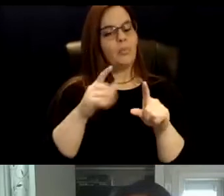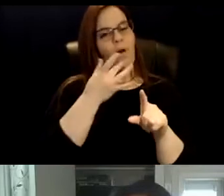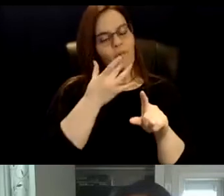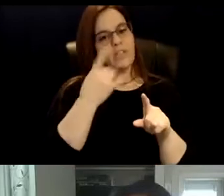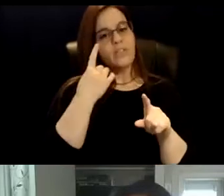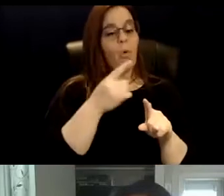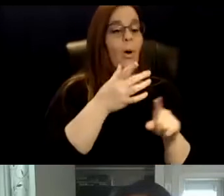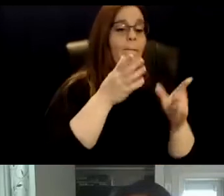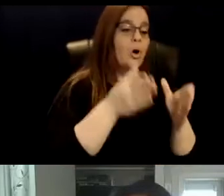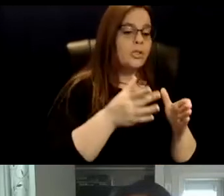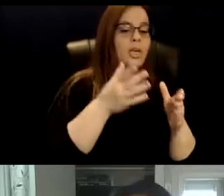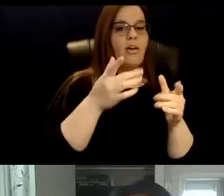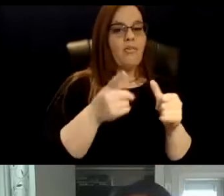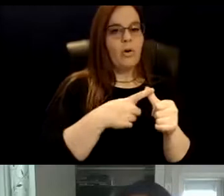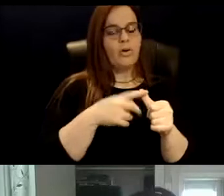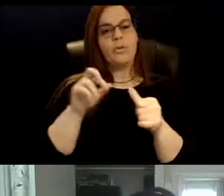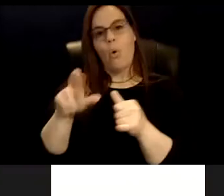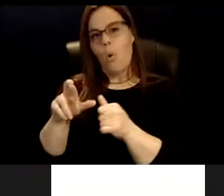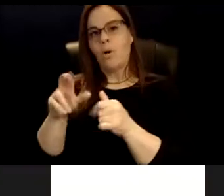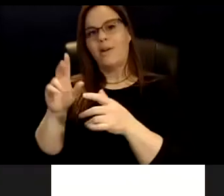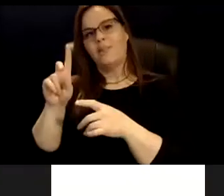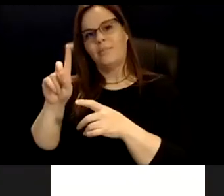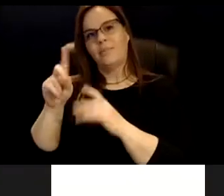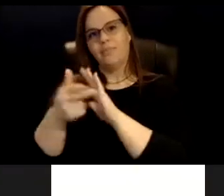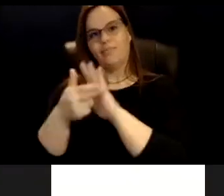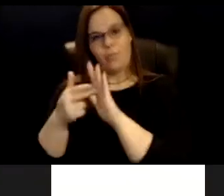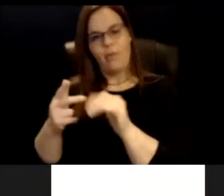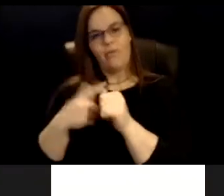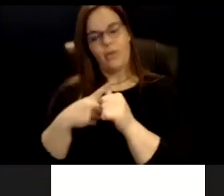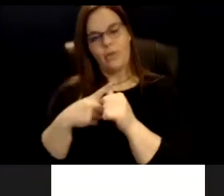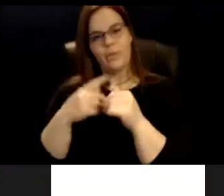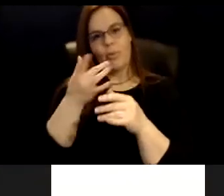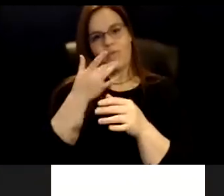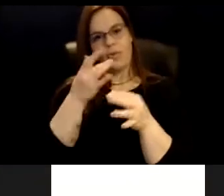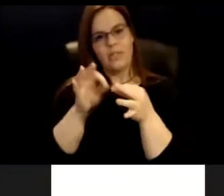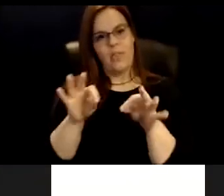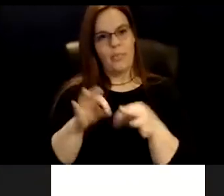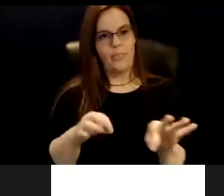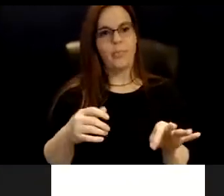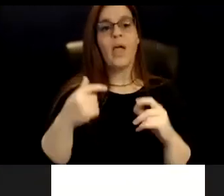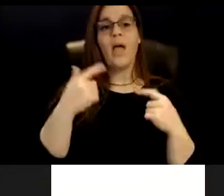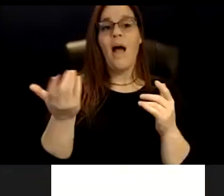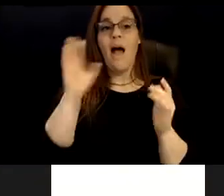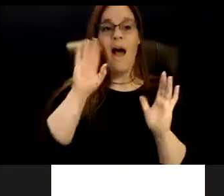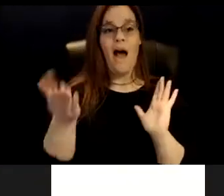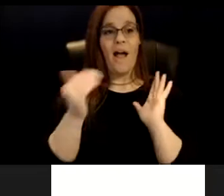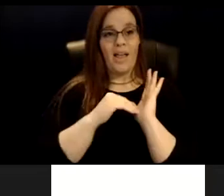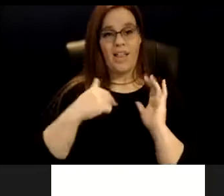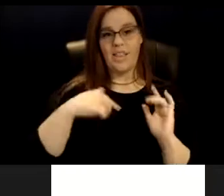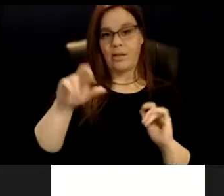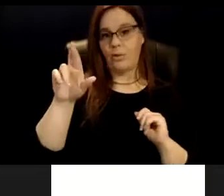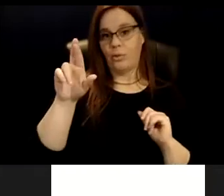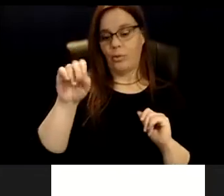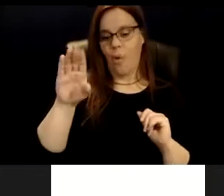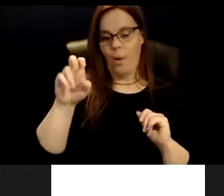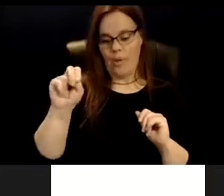You're on, Robin. Thank you. Again, this is Robin. So let me orient everyone to this event. This